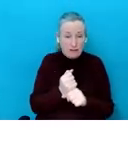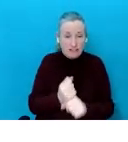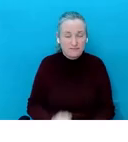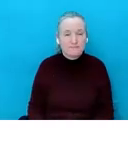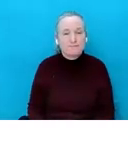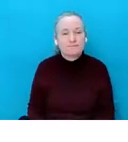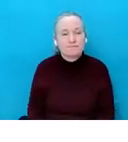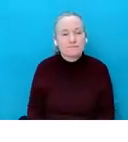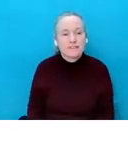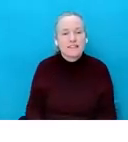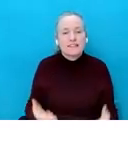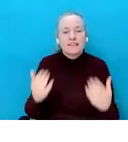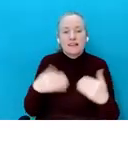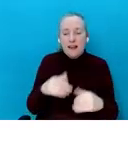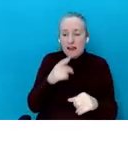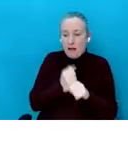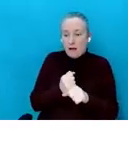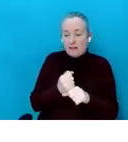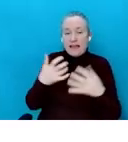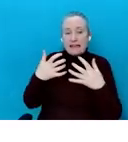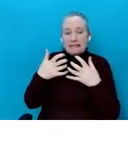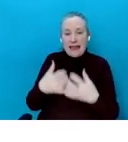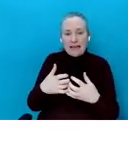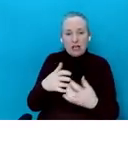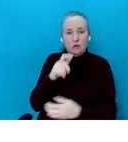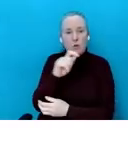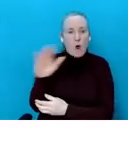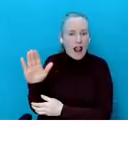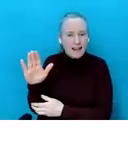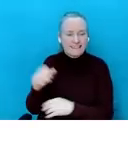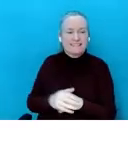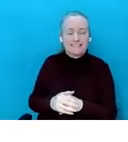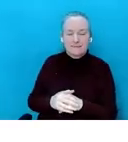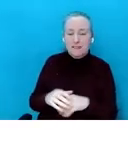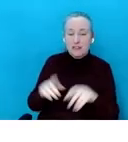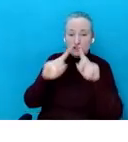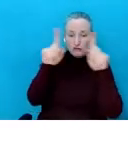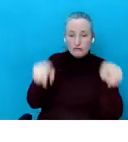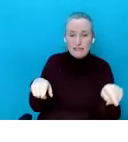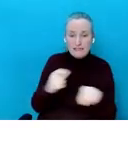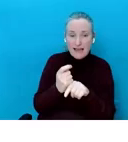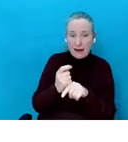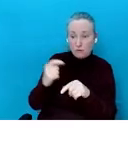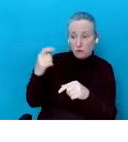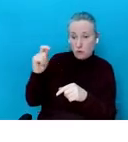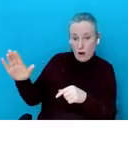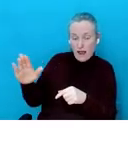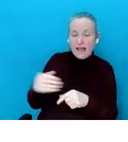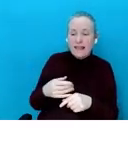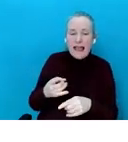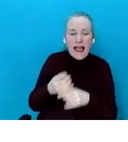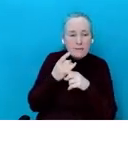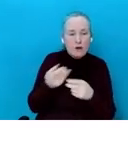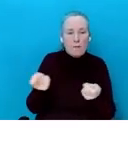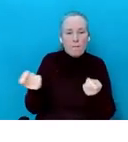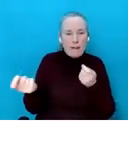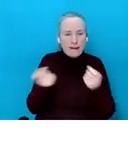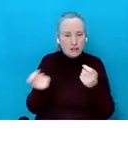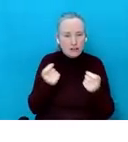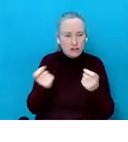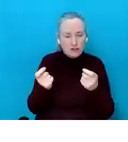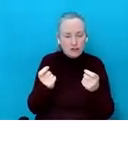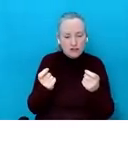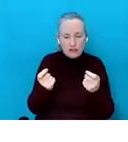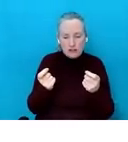Tech tools. Okay. Screen time tools. These are the tools that really help you manage and control what your child is